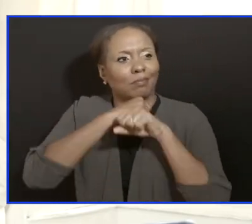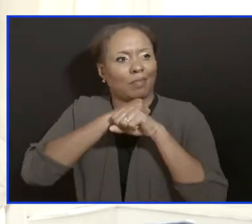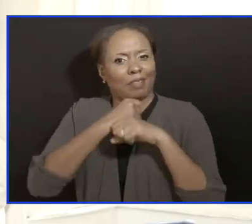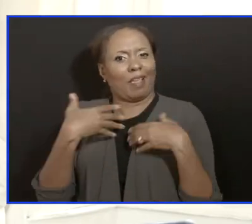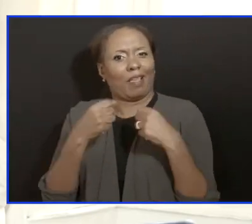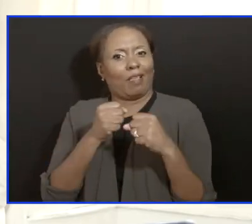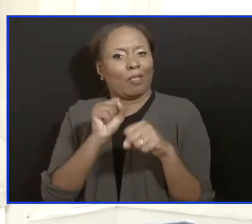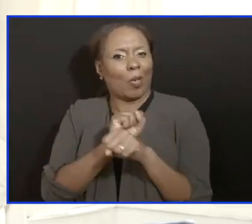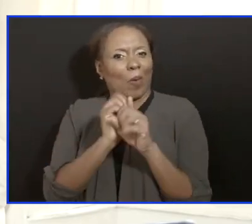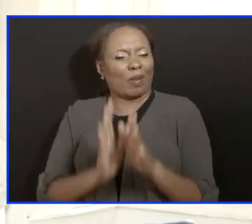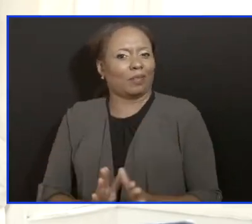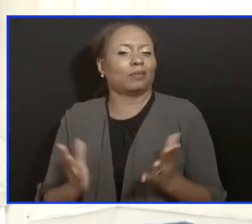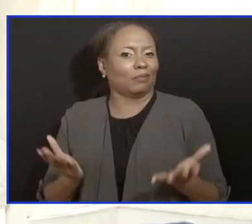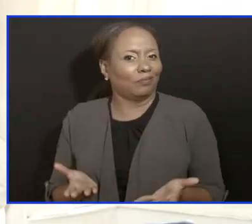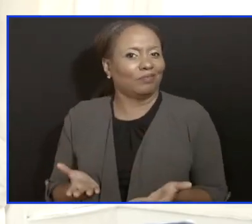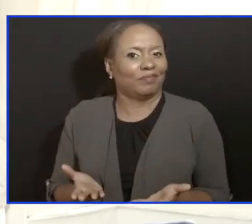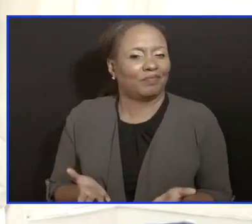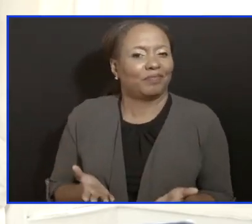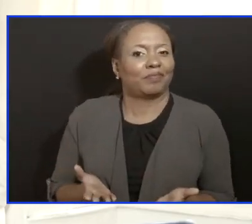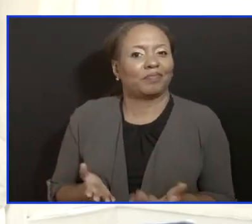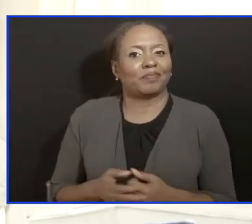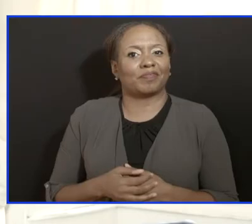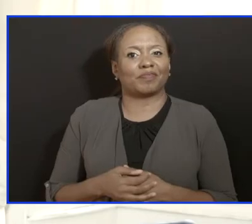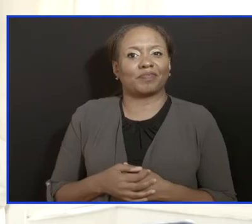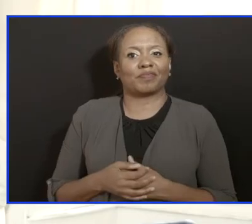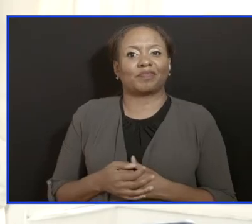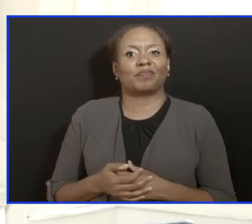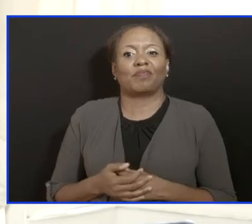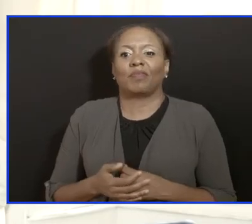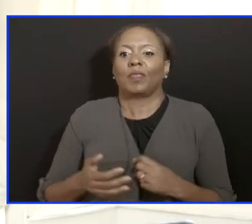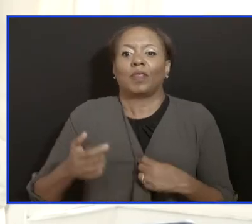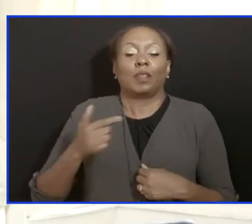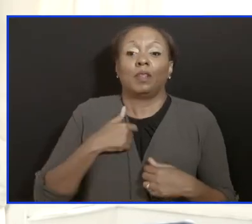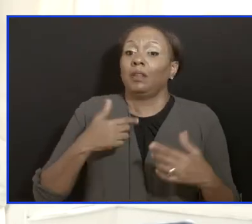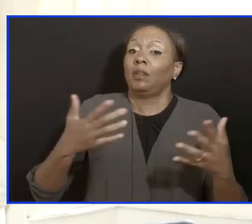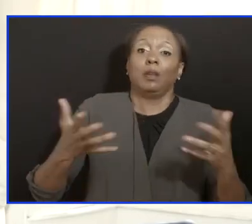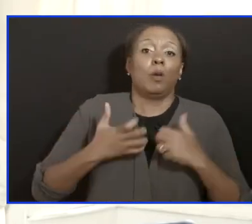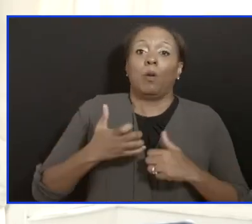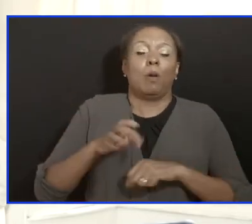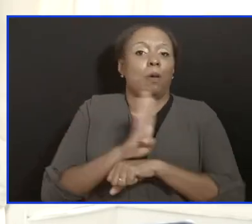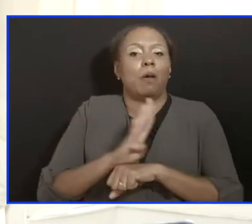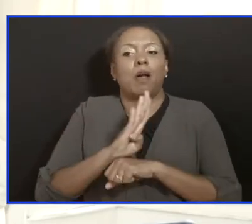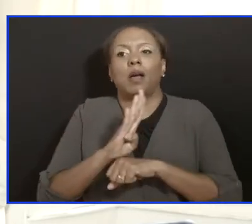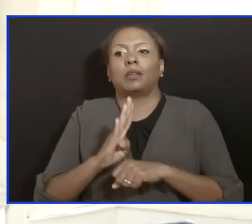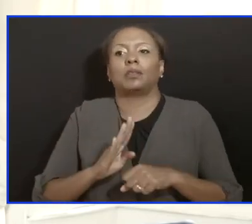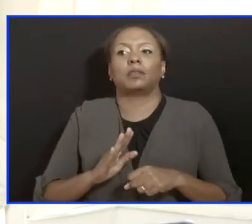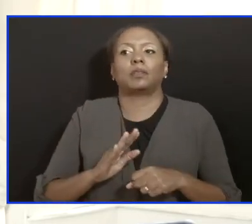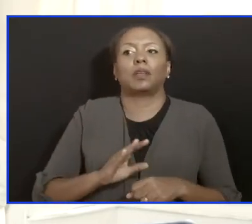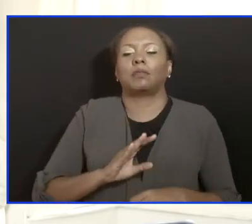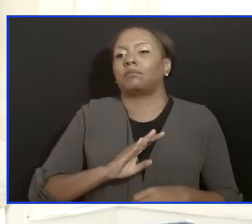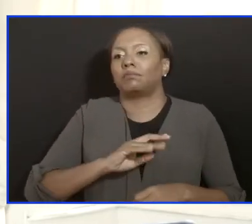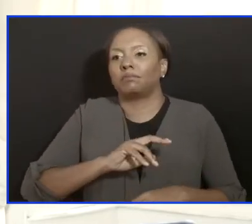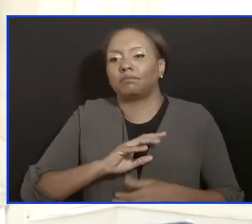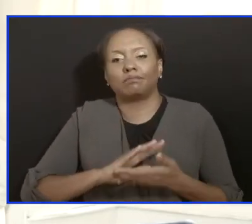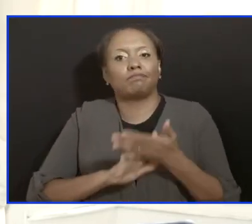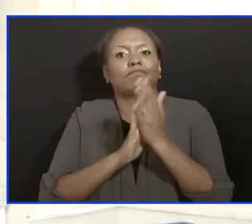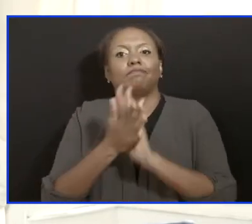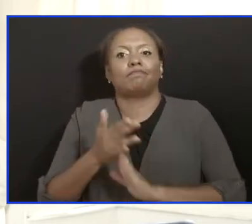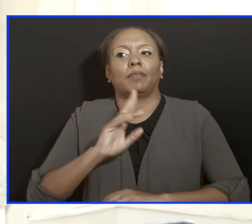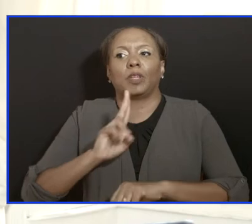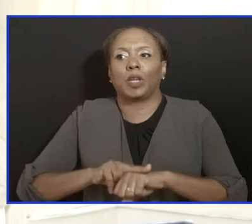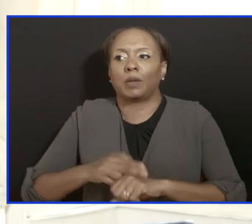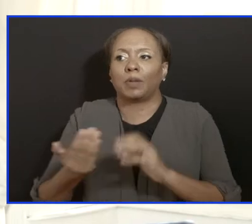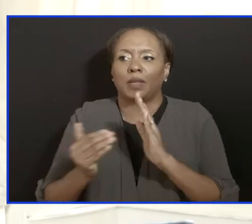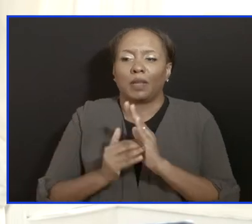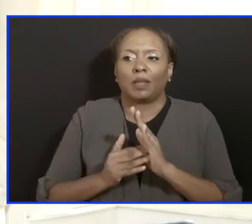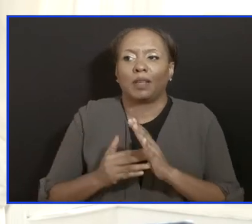There is no one more in this country than I who want this country to get back to any sense of normalcy. I want to fly back on planes. I want